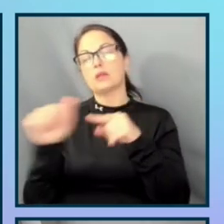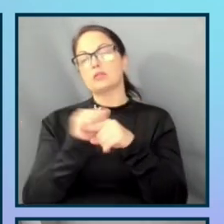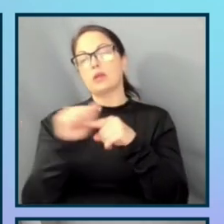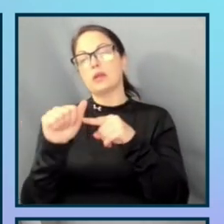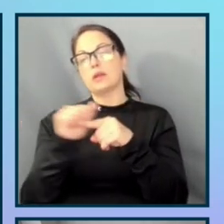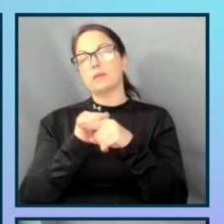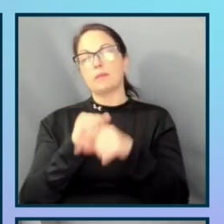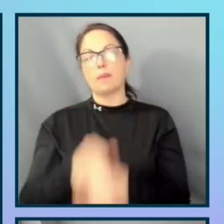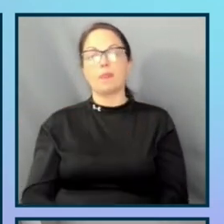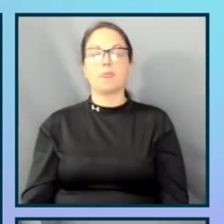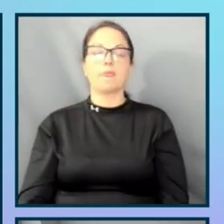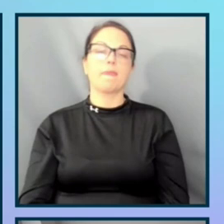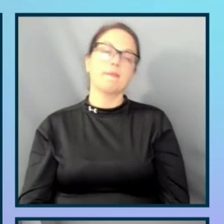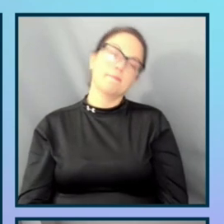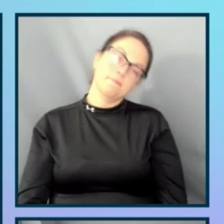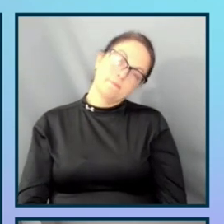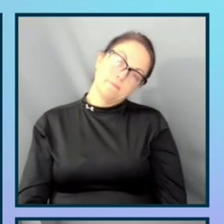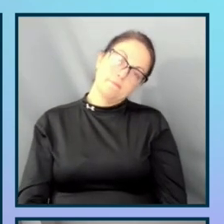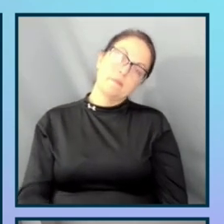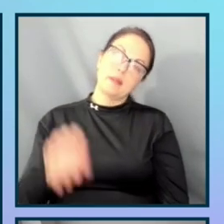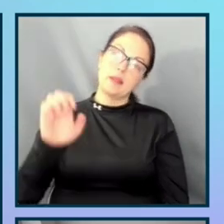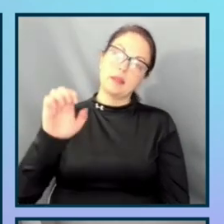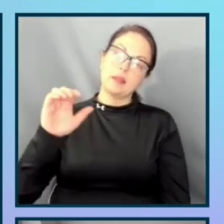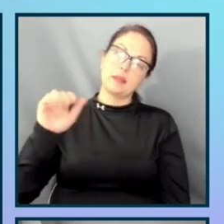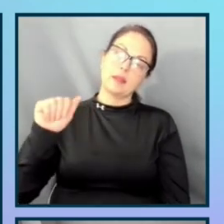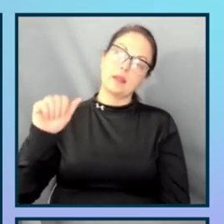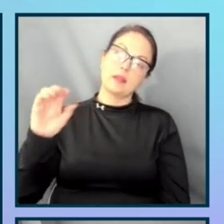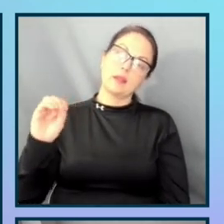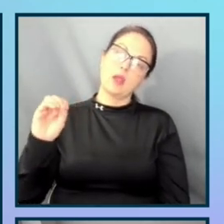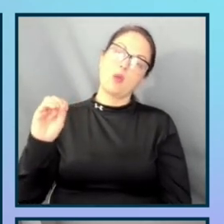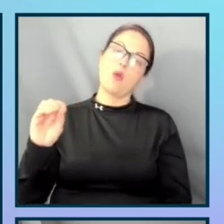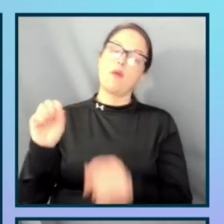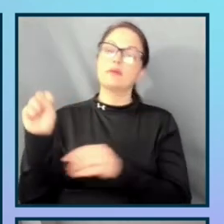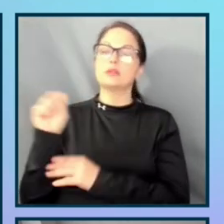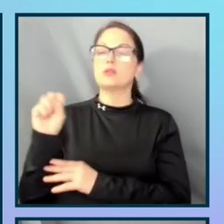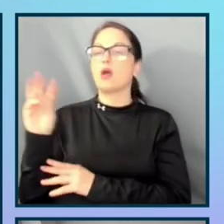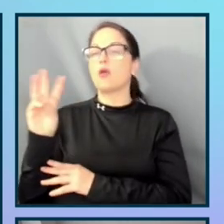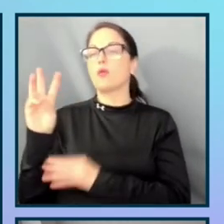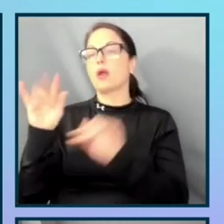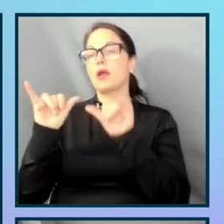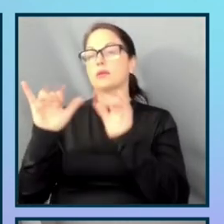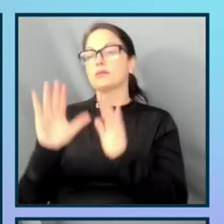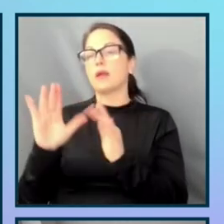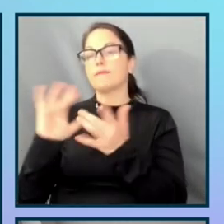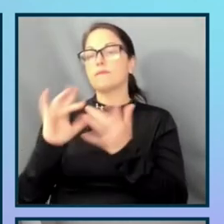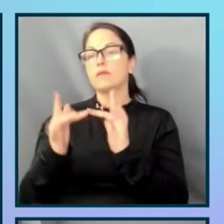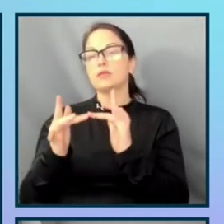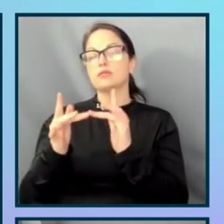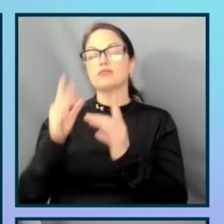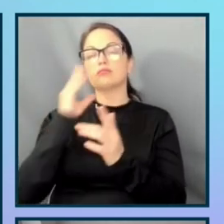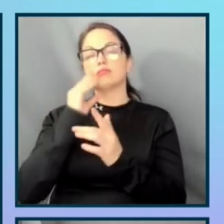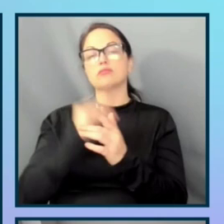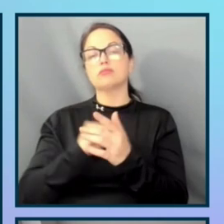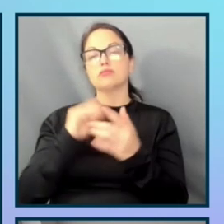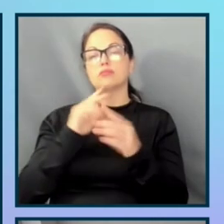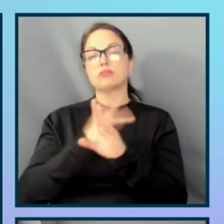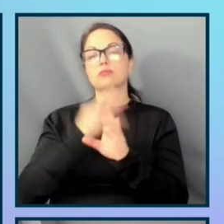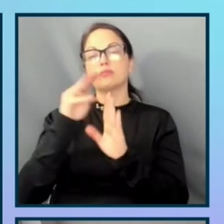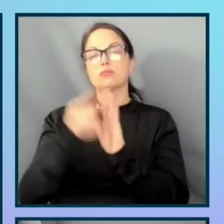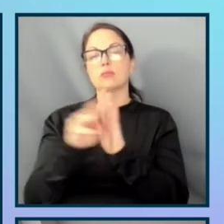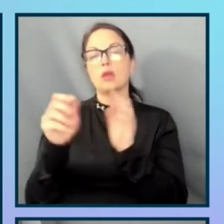Similarly, EA also offers software engineering virtual experience program in collaboration with Forage.